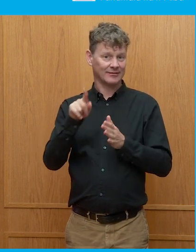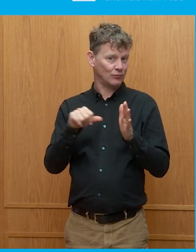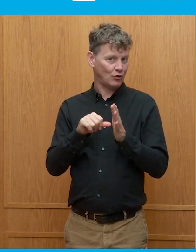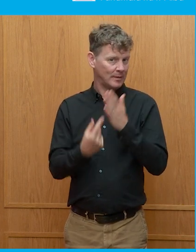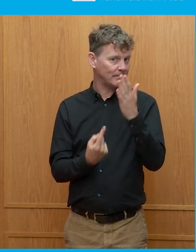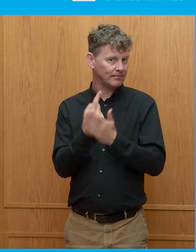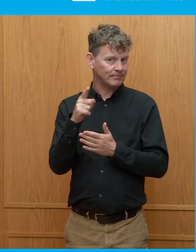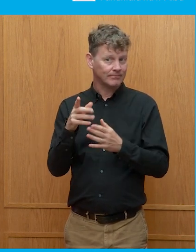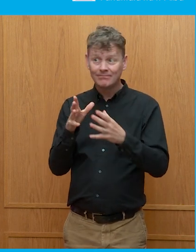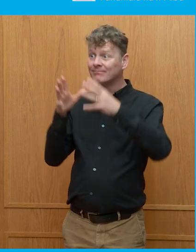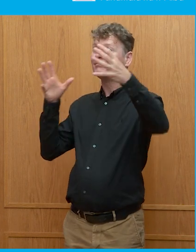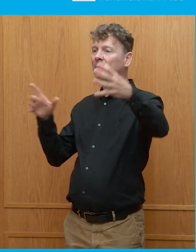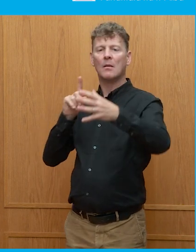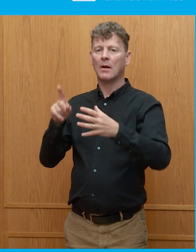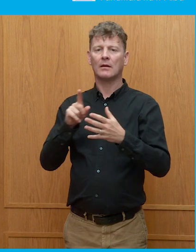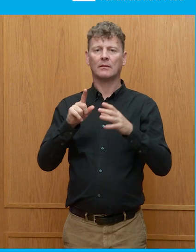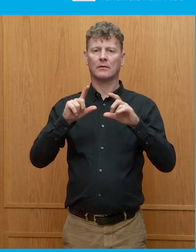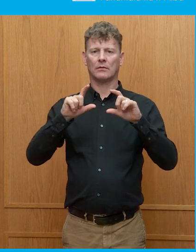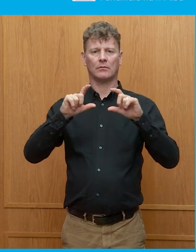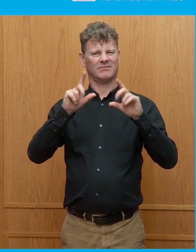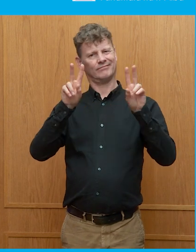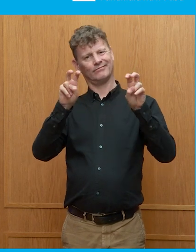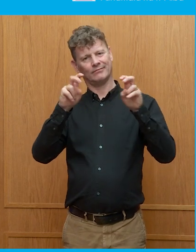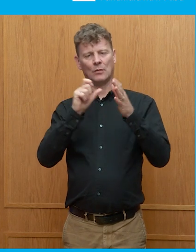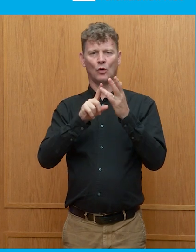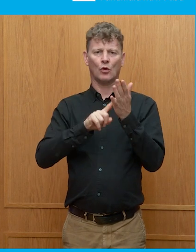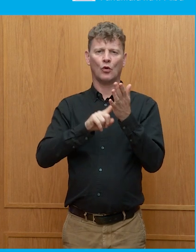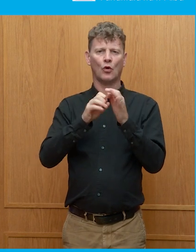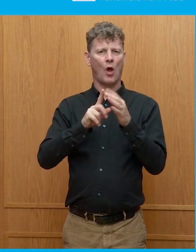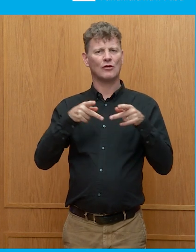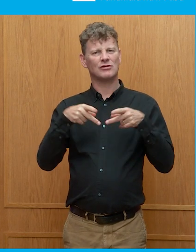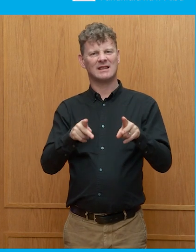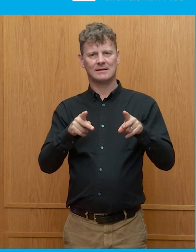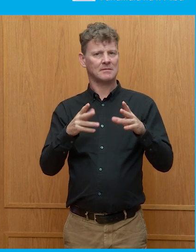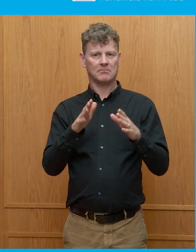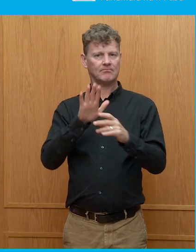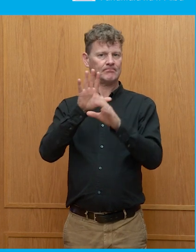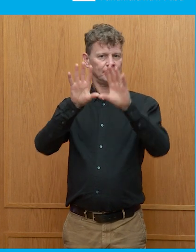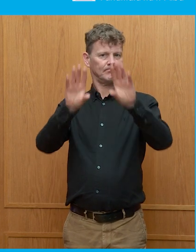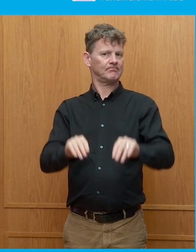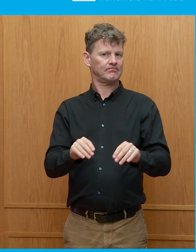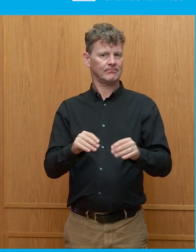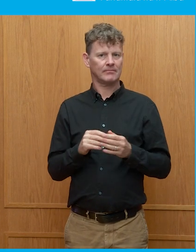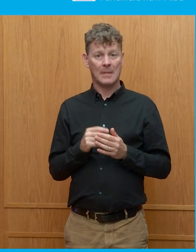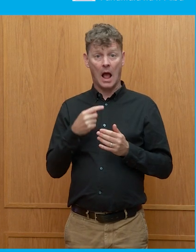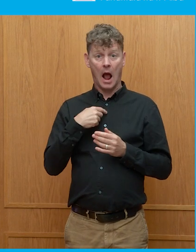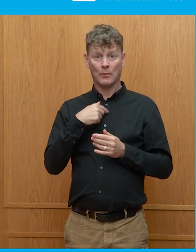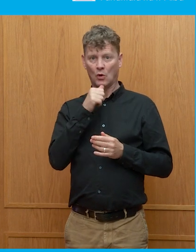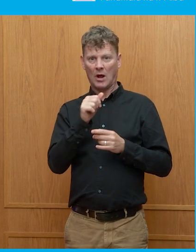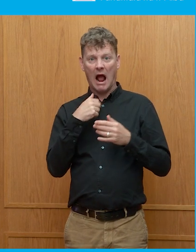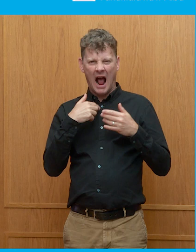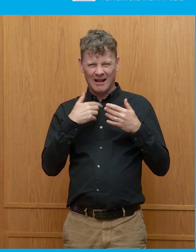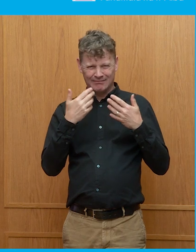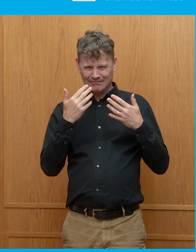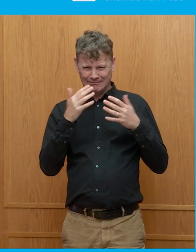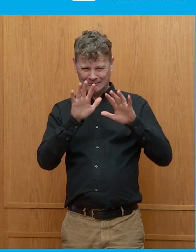And I'd be interested to know what you think of that, Jason, because I'm not saying I would defend the Electoral College because I don't really know enough